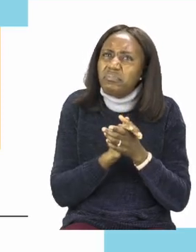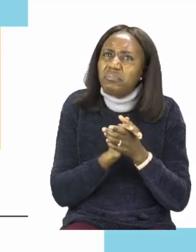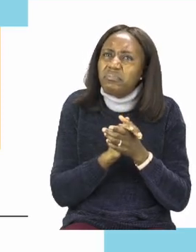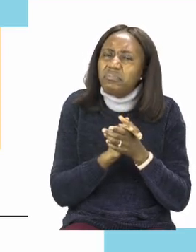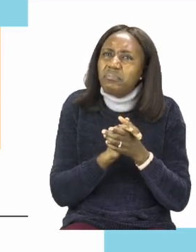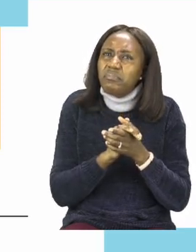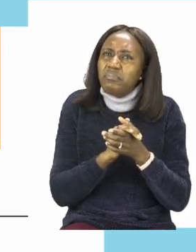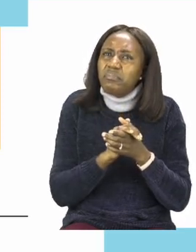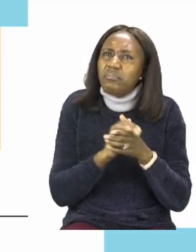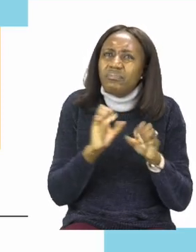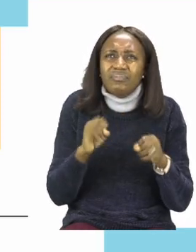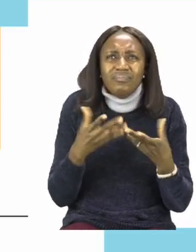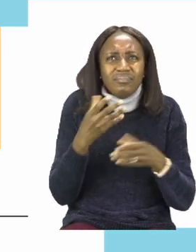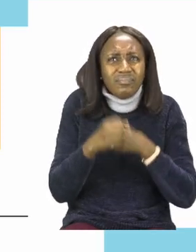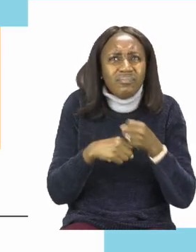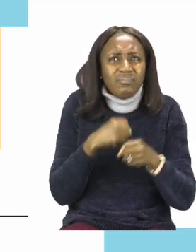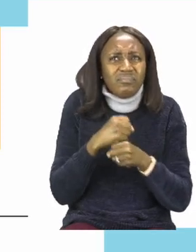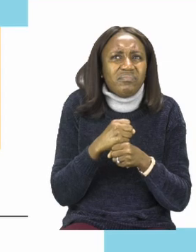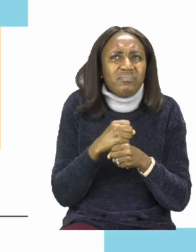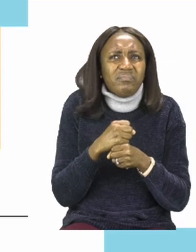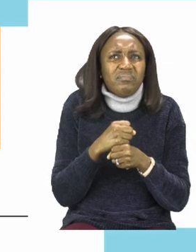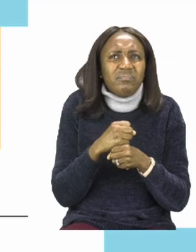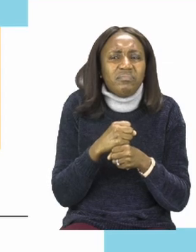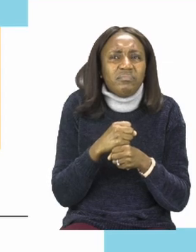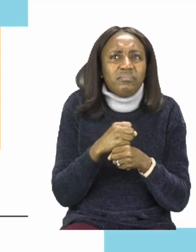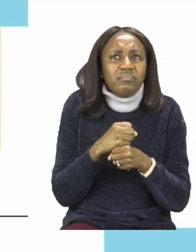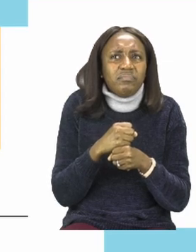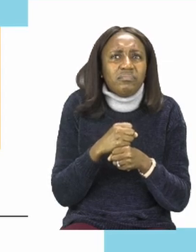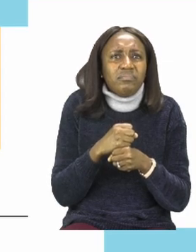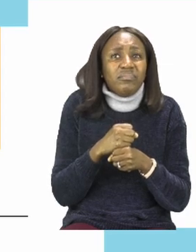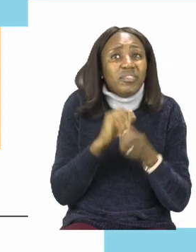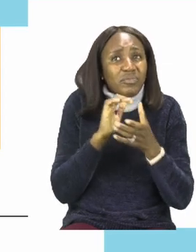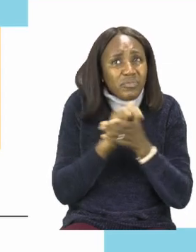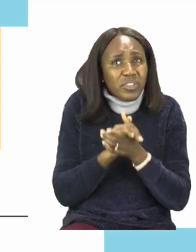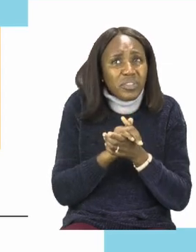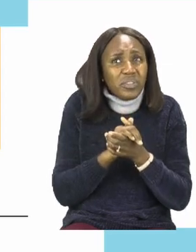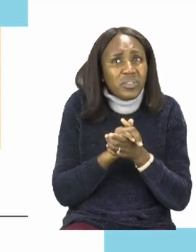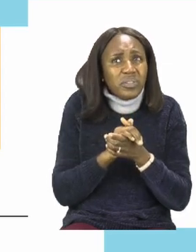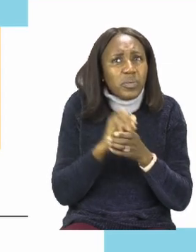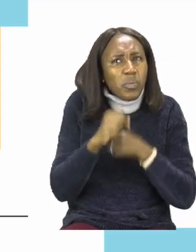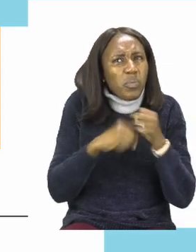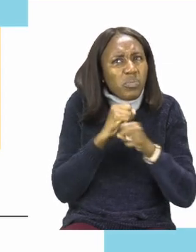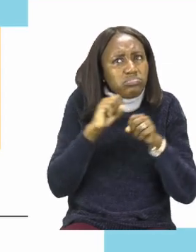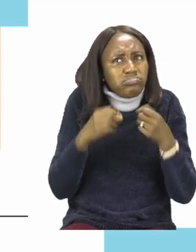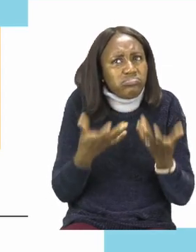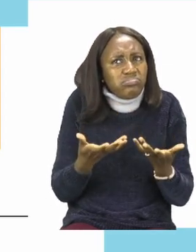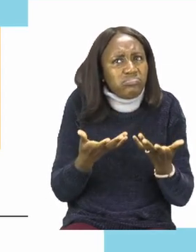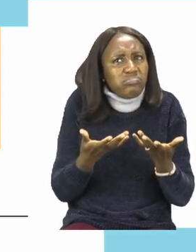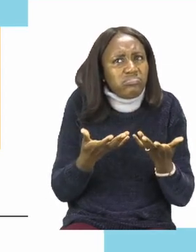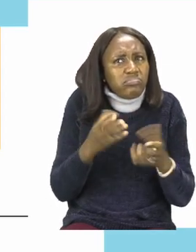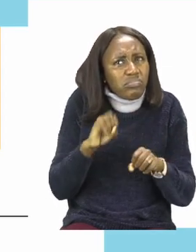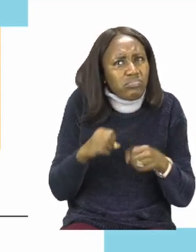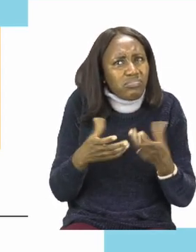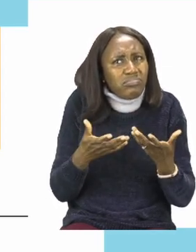is he? How old is he?